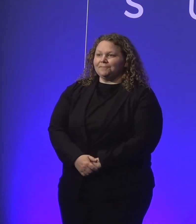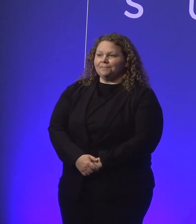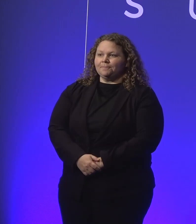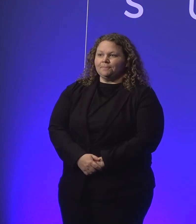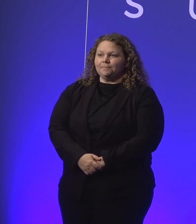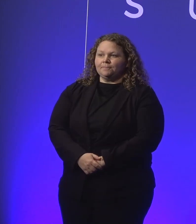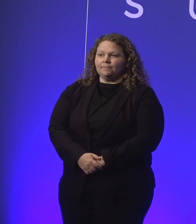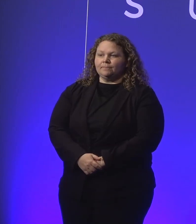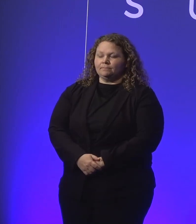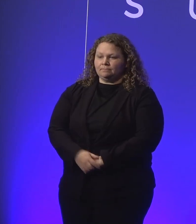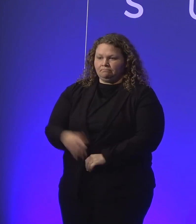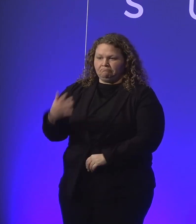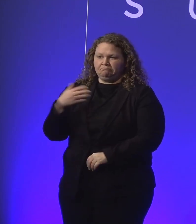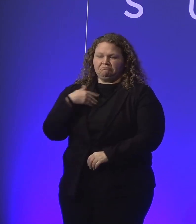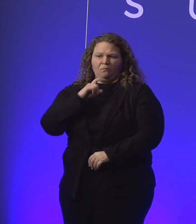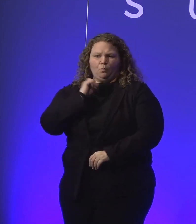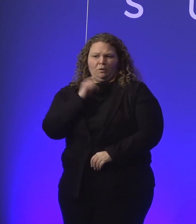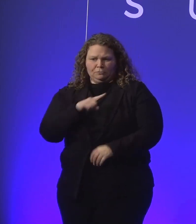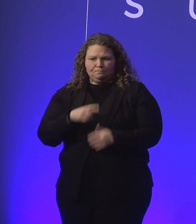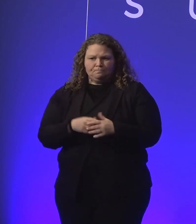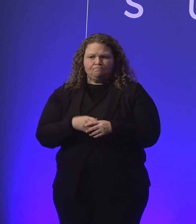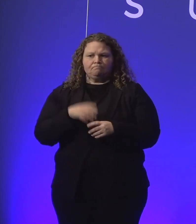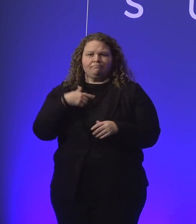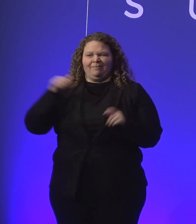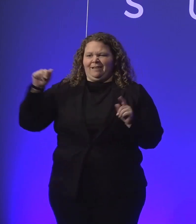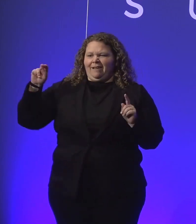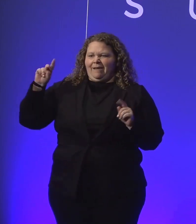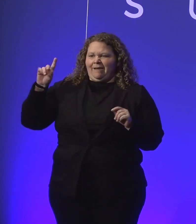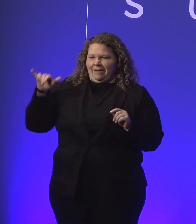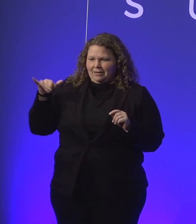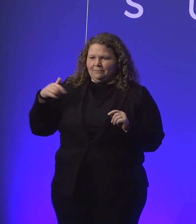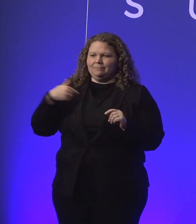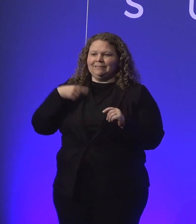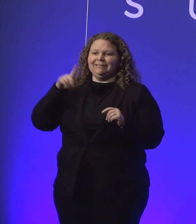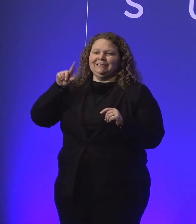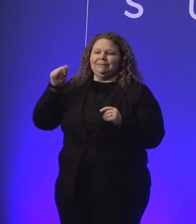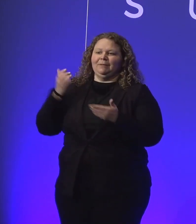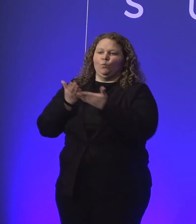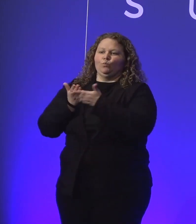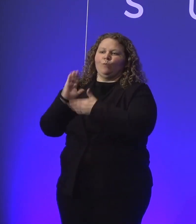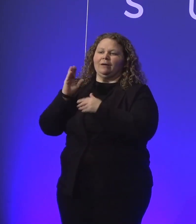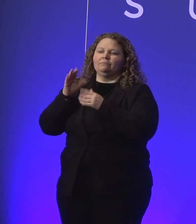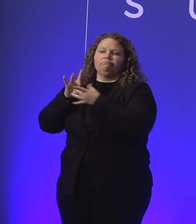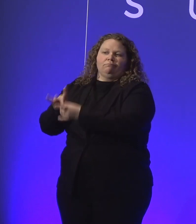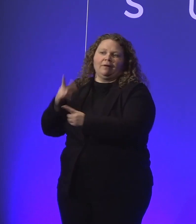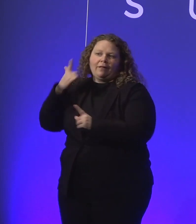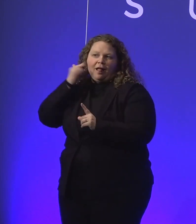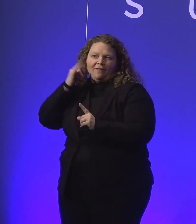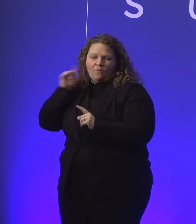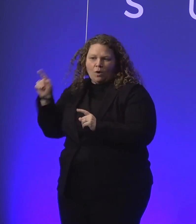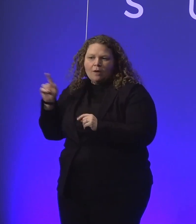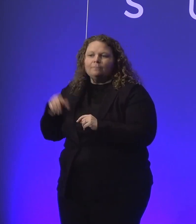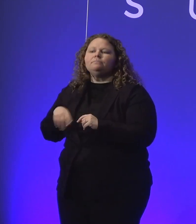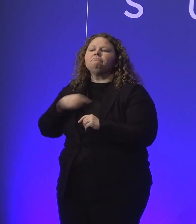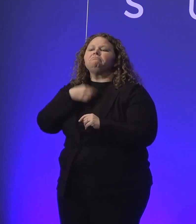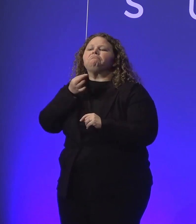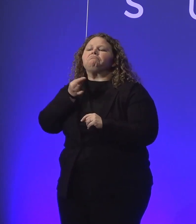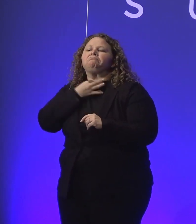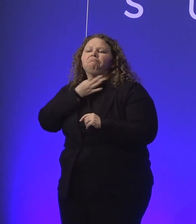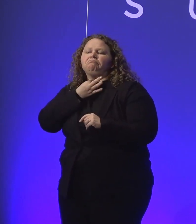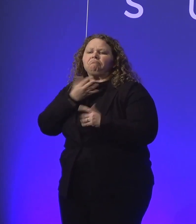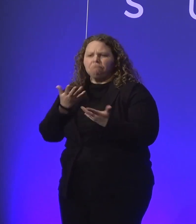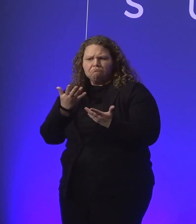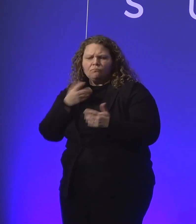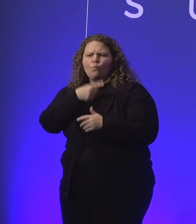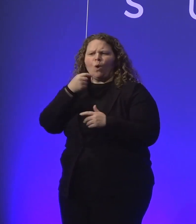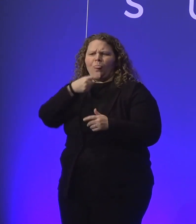So, Hector, Andy Imparato with Disability Rights California. I'm curious what you think about kind of simplicity